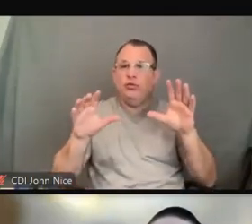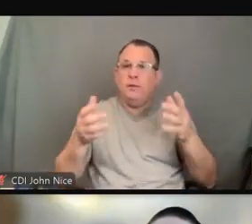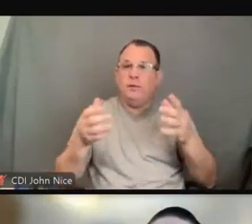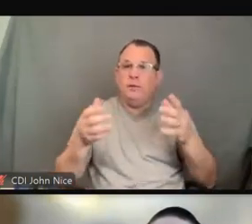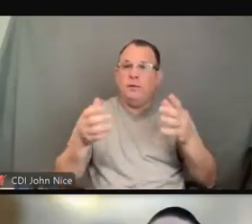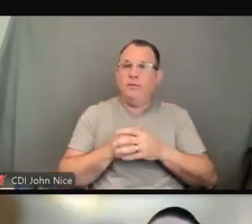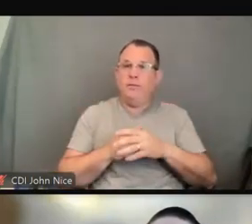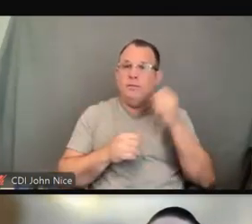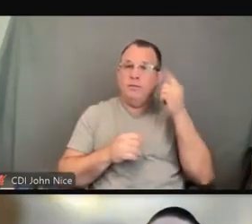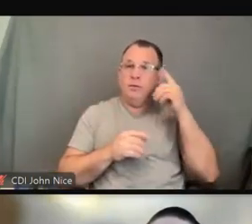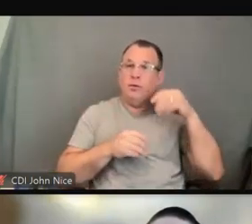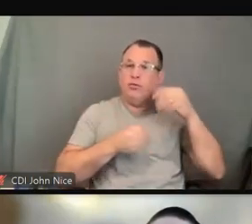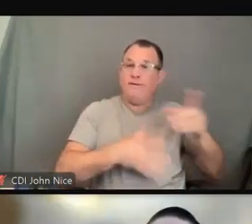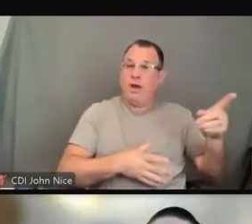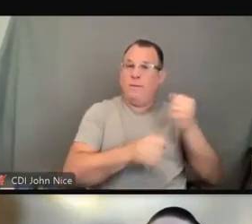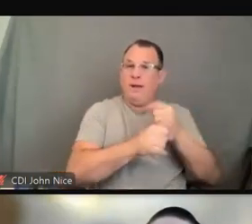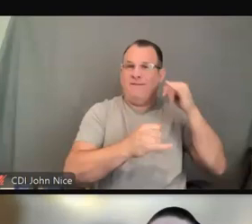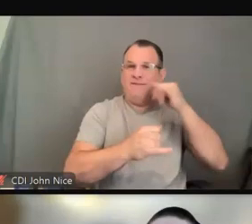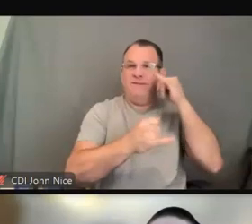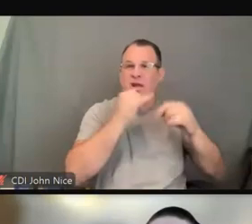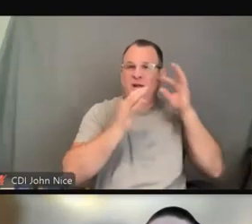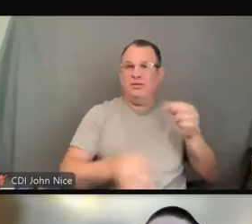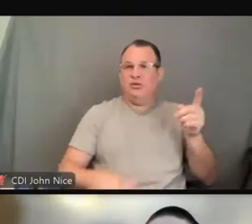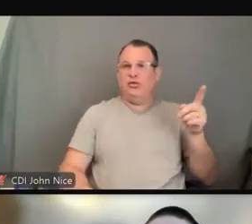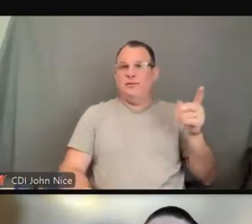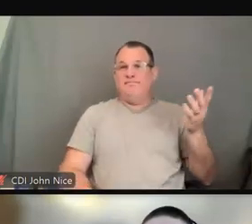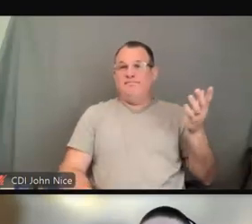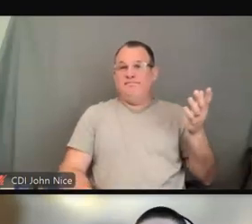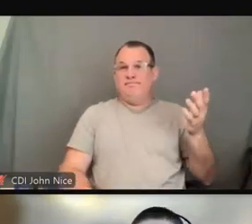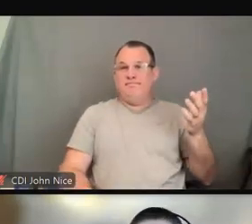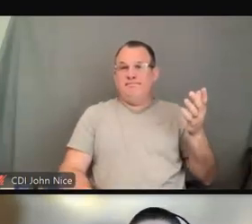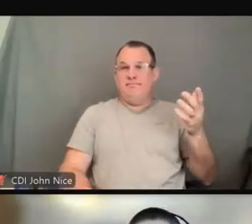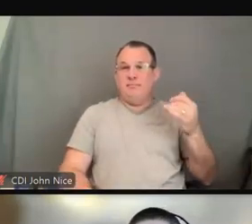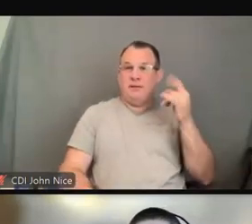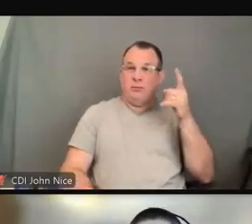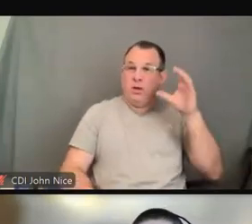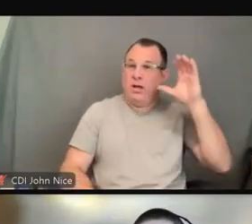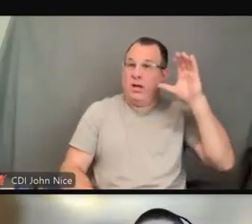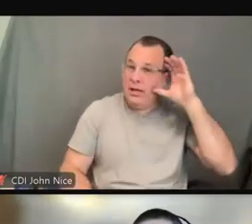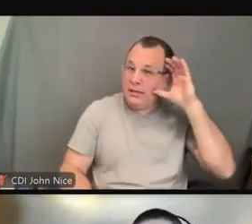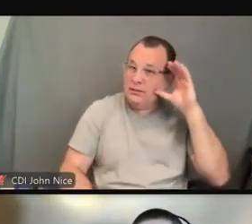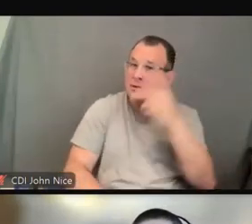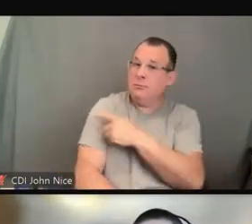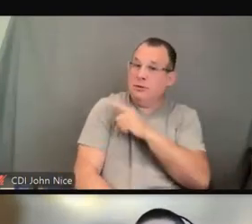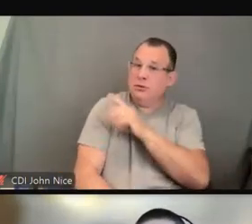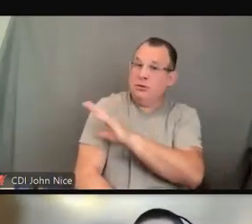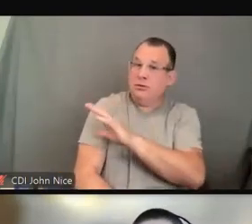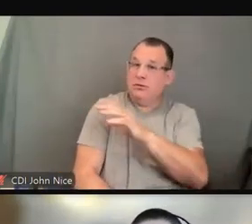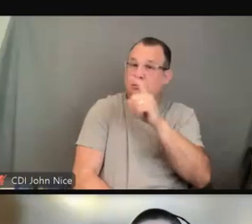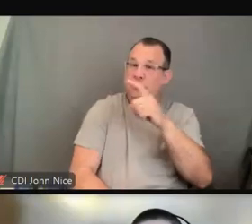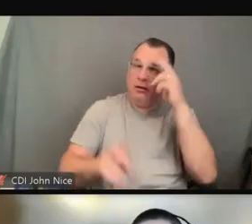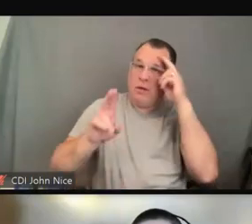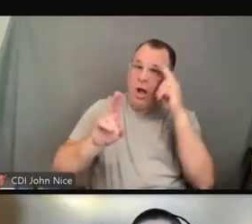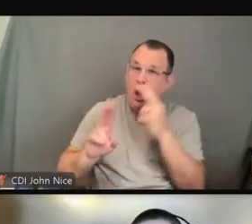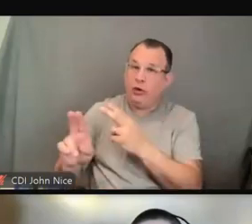decision. The provider has to listen to the patient and has to honor the patient's request if they can,